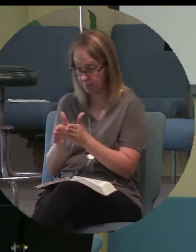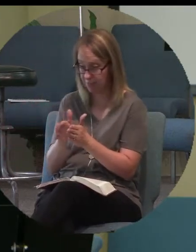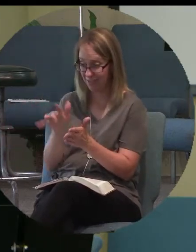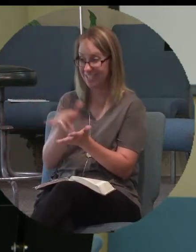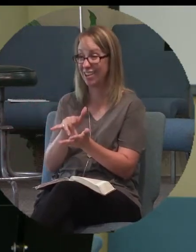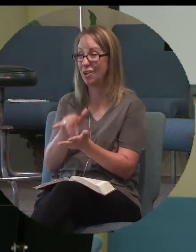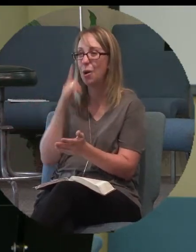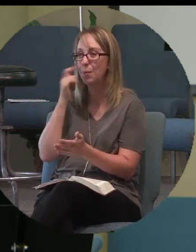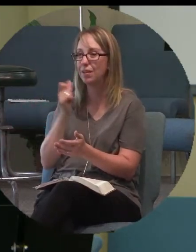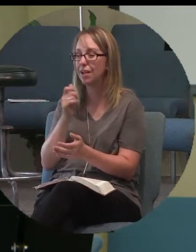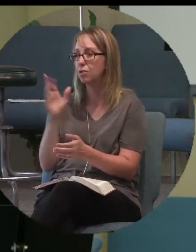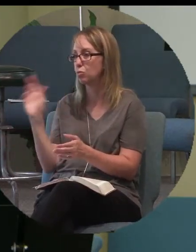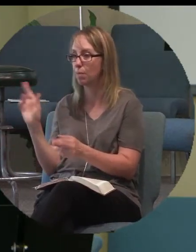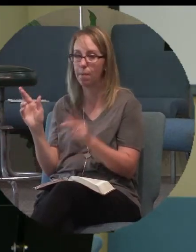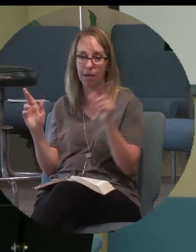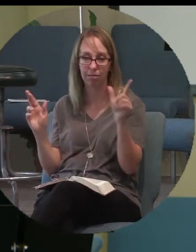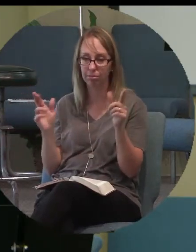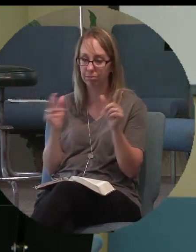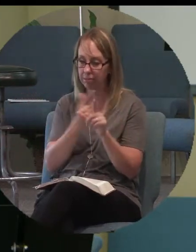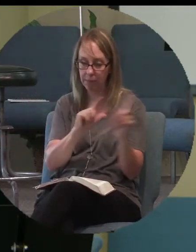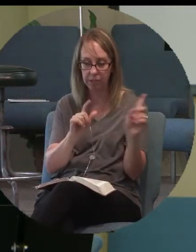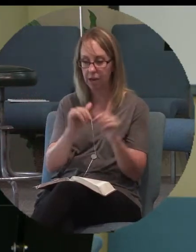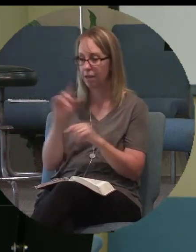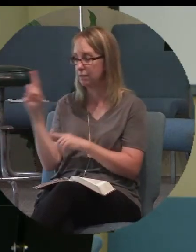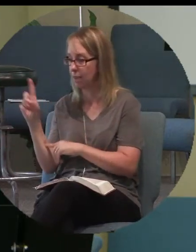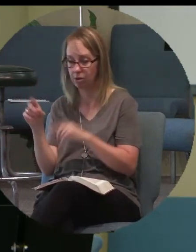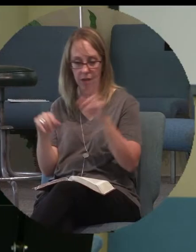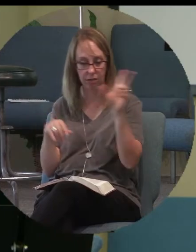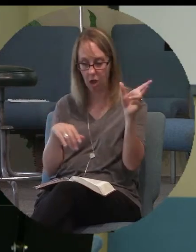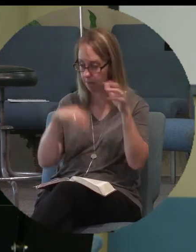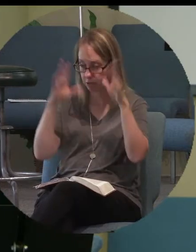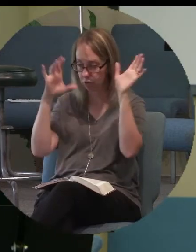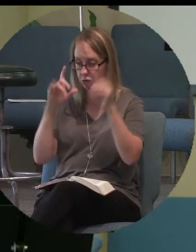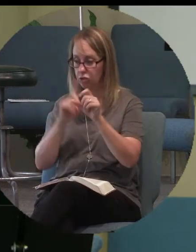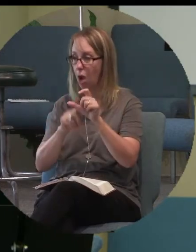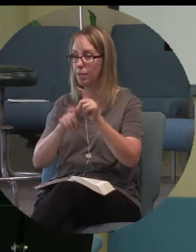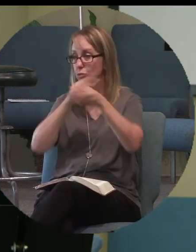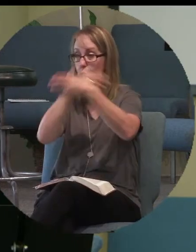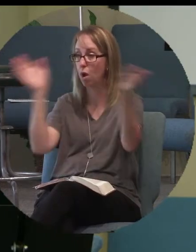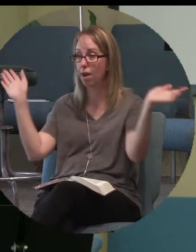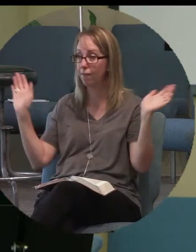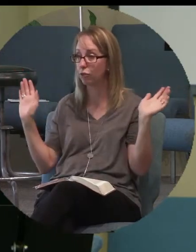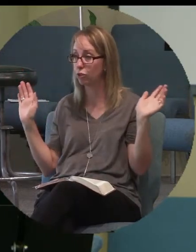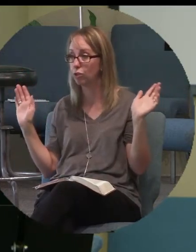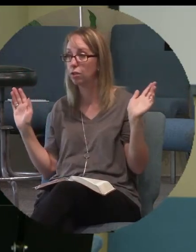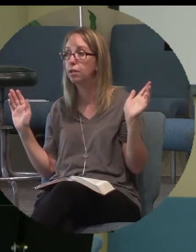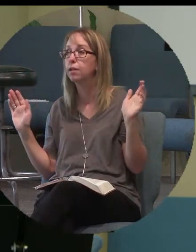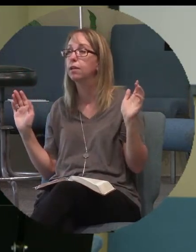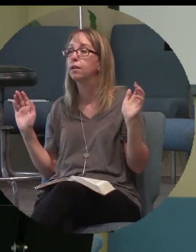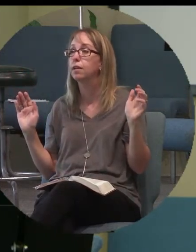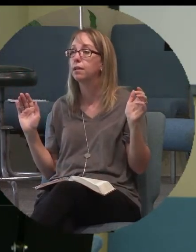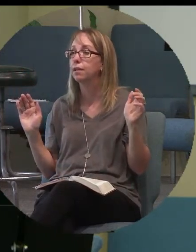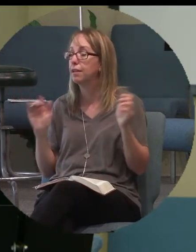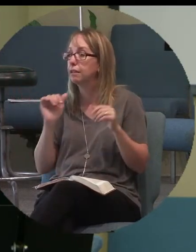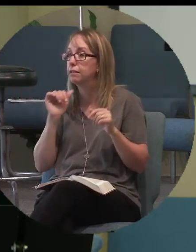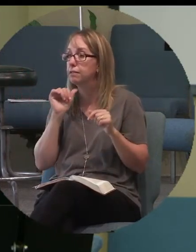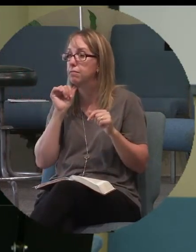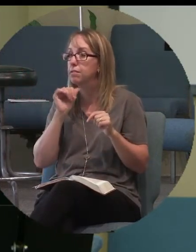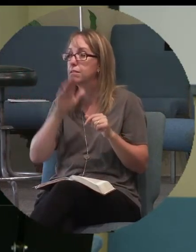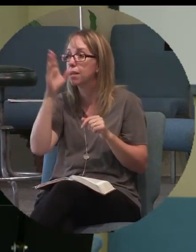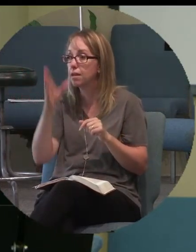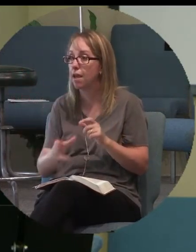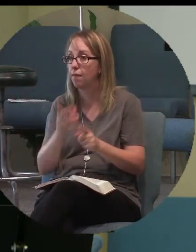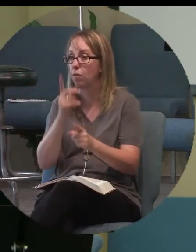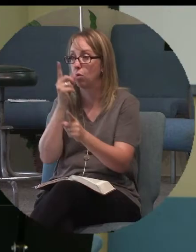because Republican, Libertarian, Democrat, Communist, whatever, whatever's out there, it is never the